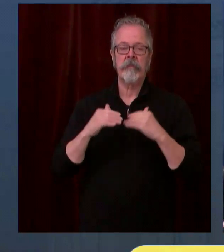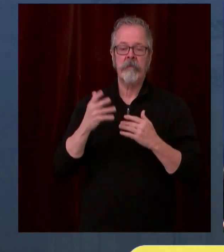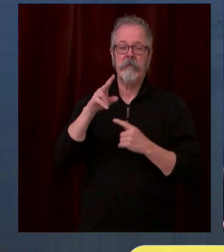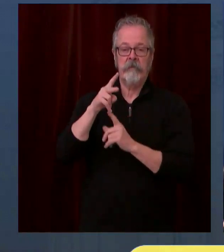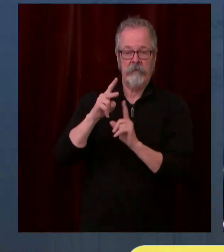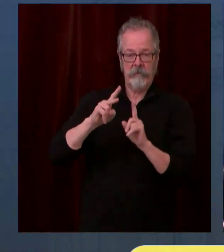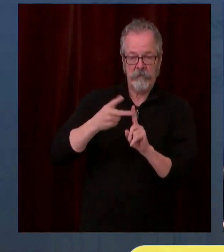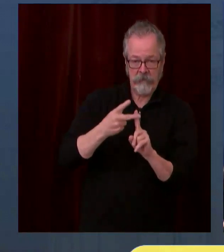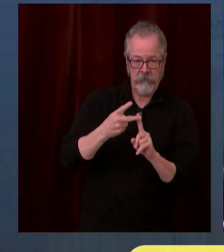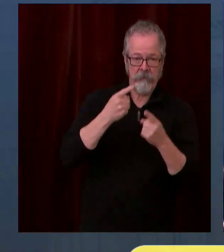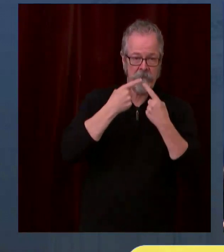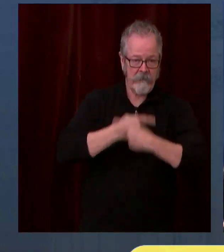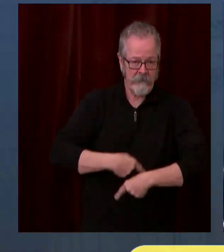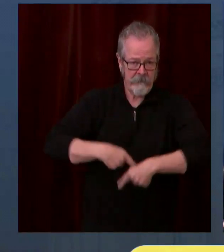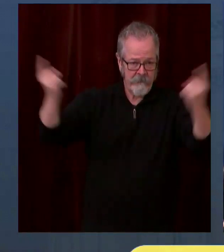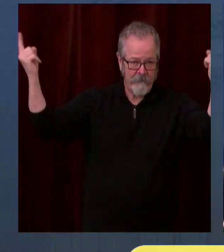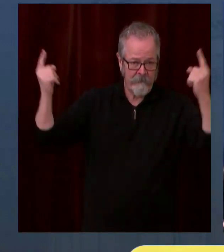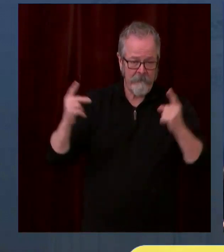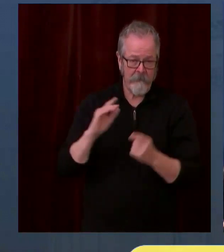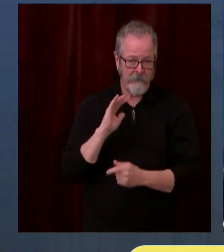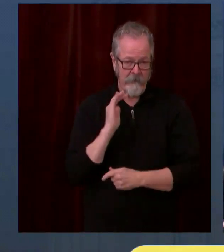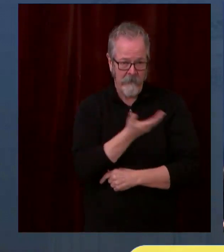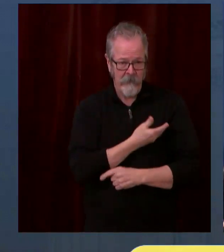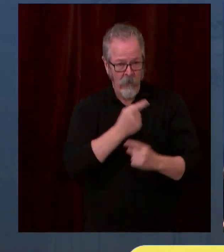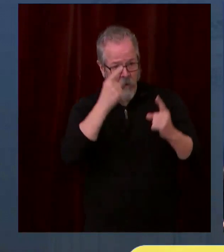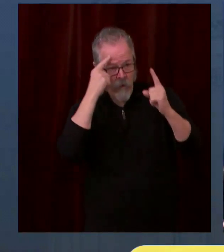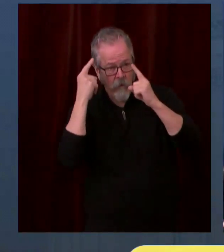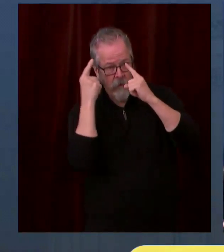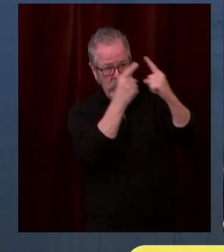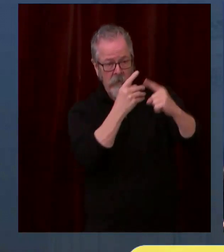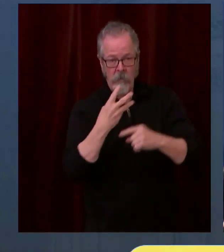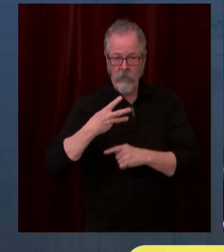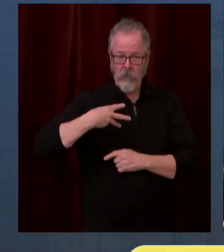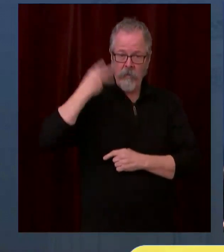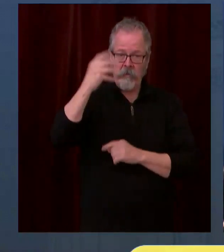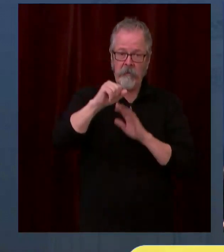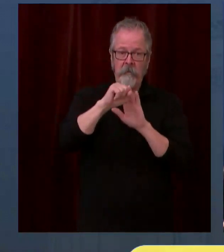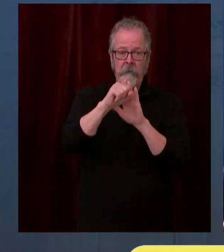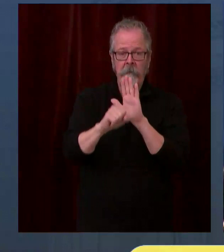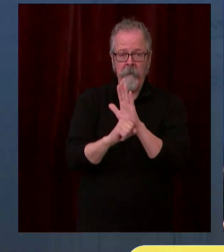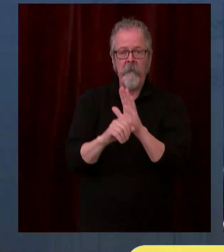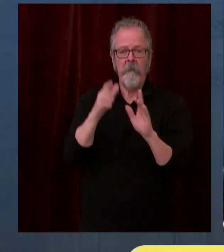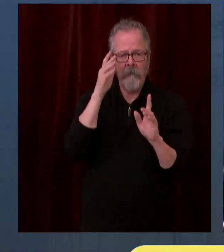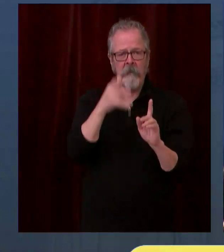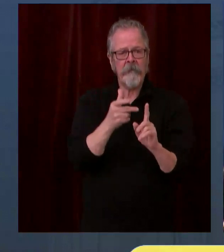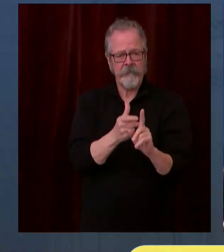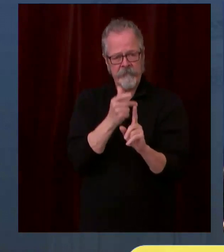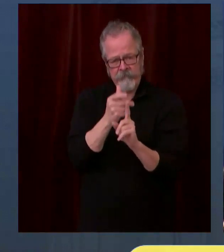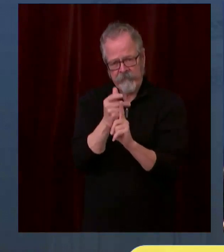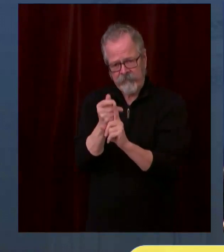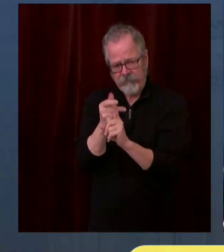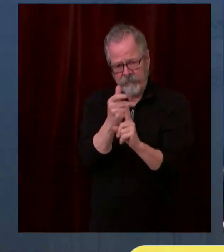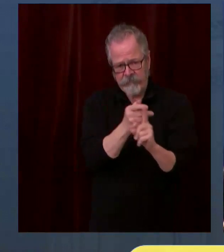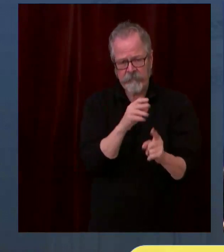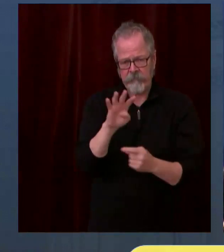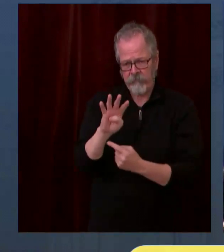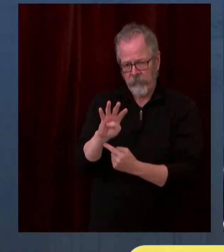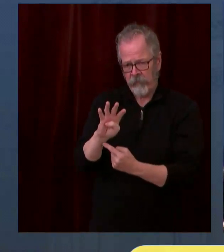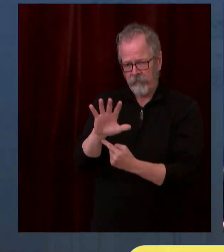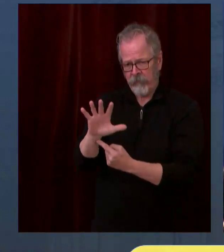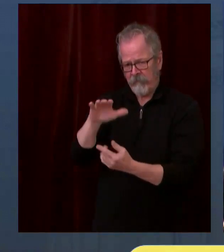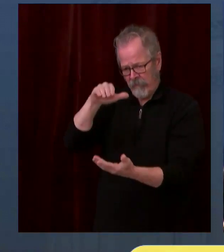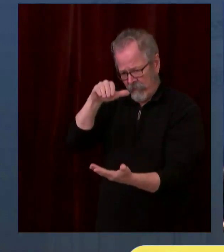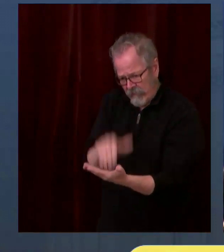every day available to Washingtonians as soon as possible. This goal is higher than our